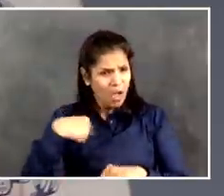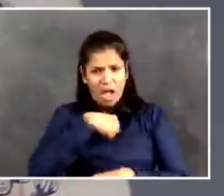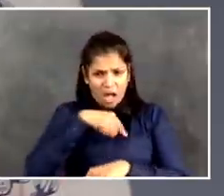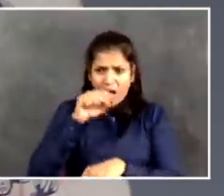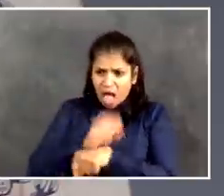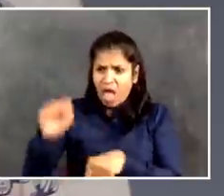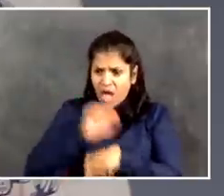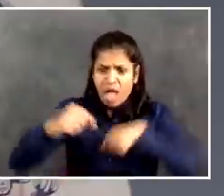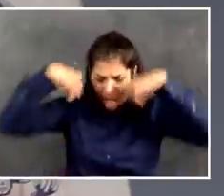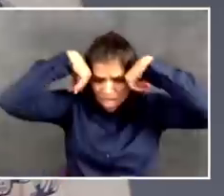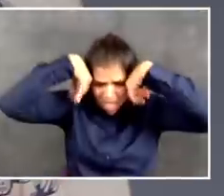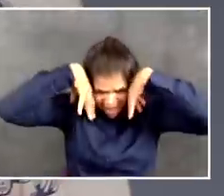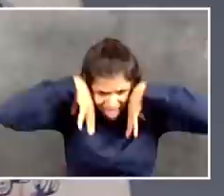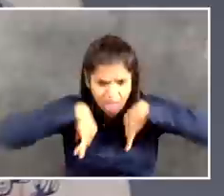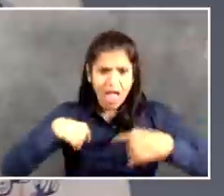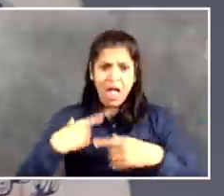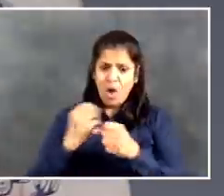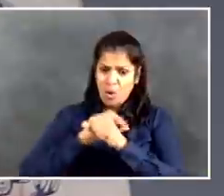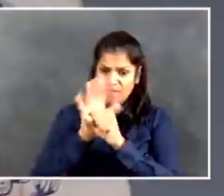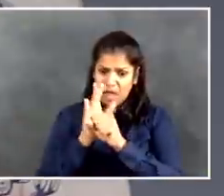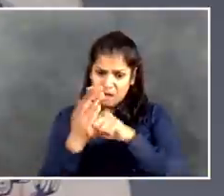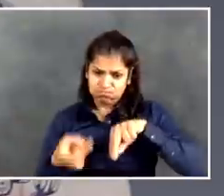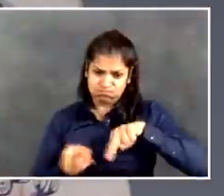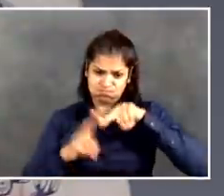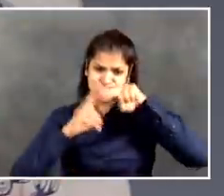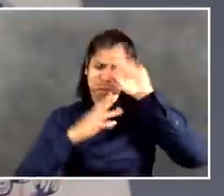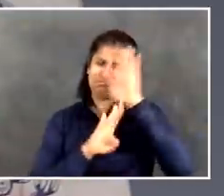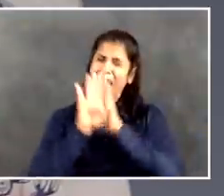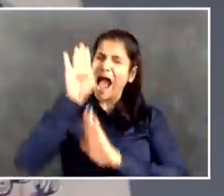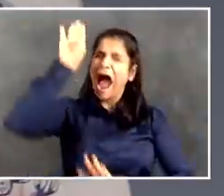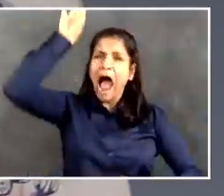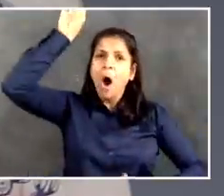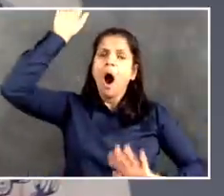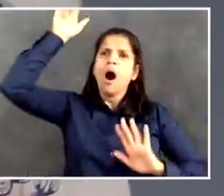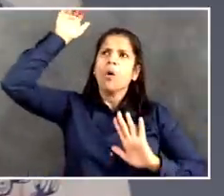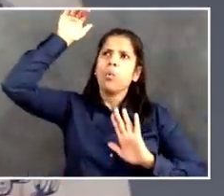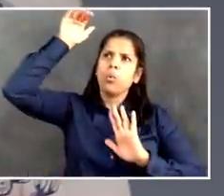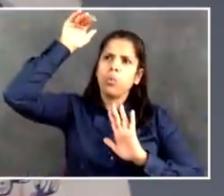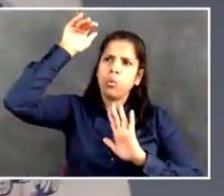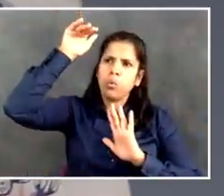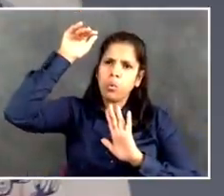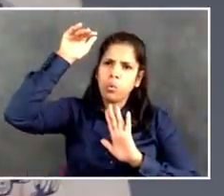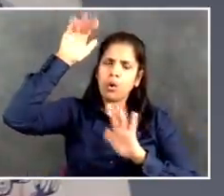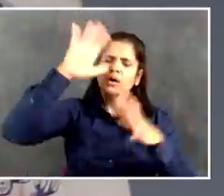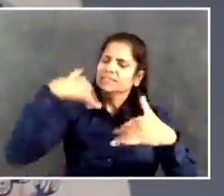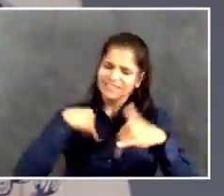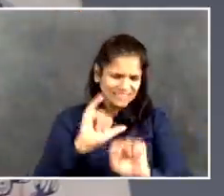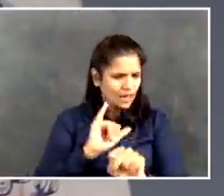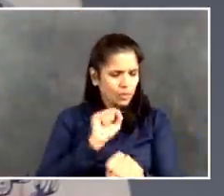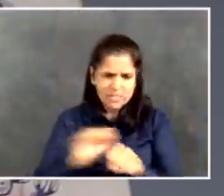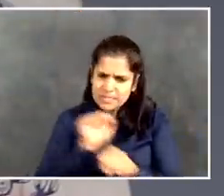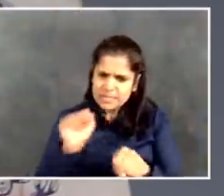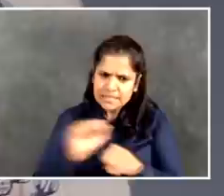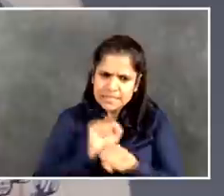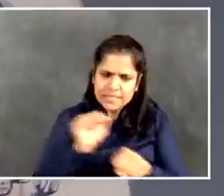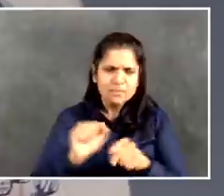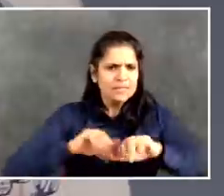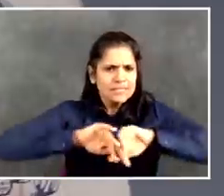So it comes to everything I've been talking to you about today. We all want to be liberated, but you can only be liberated by the truth.